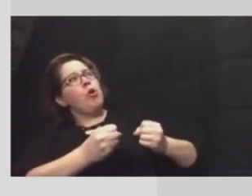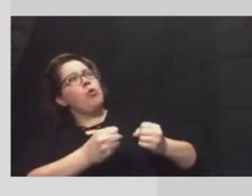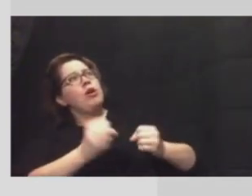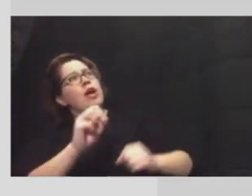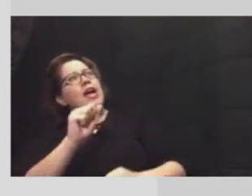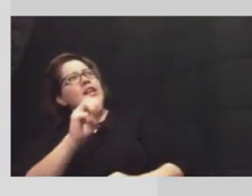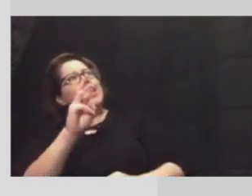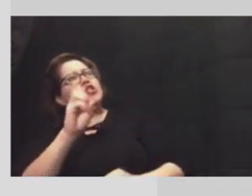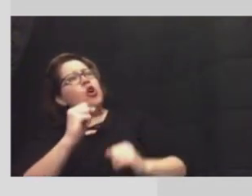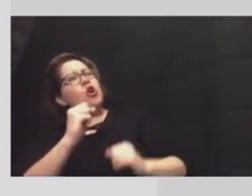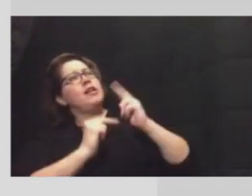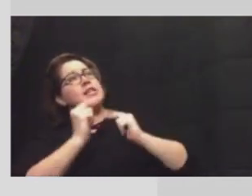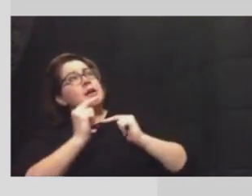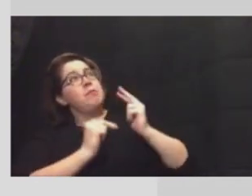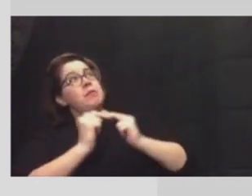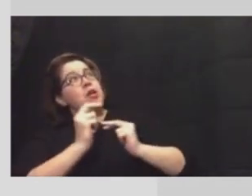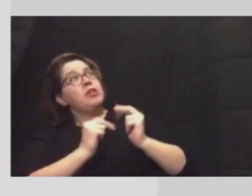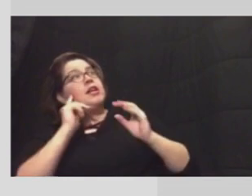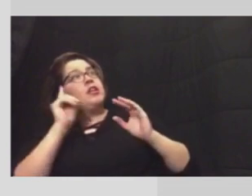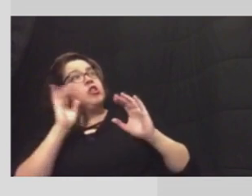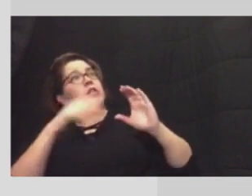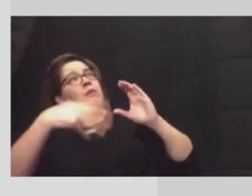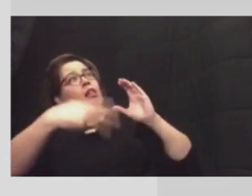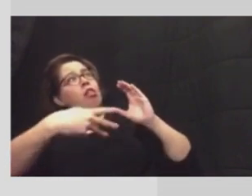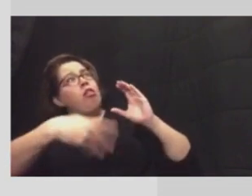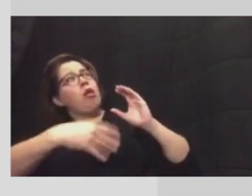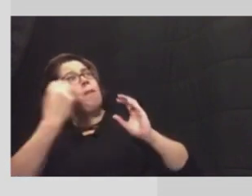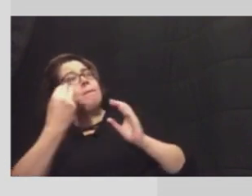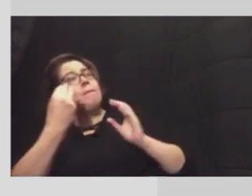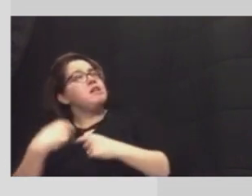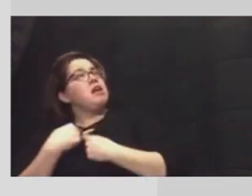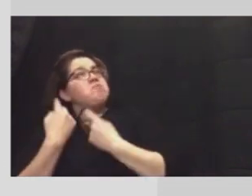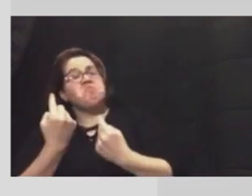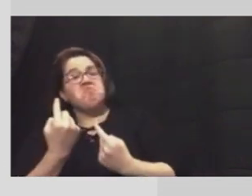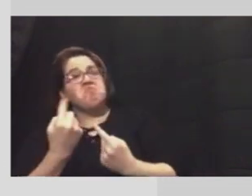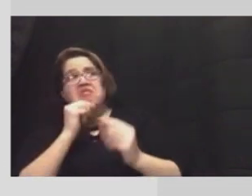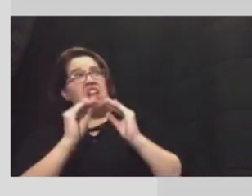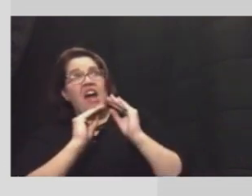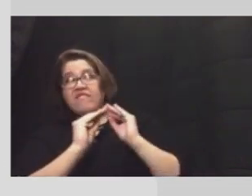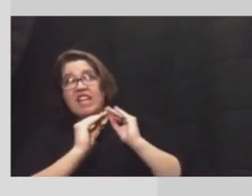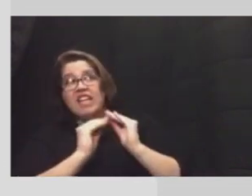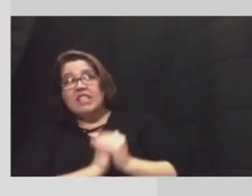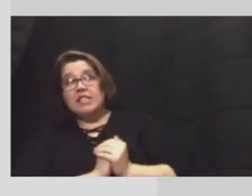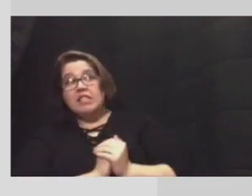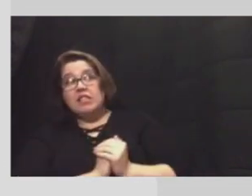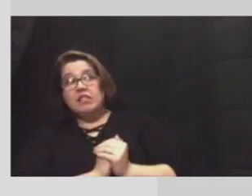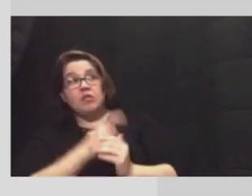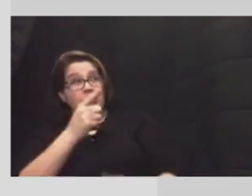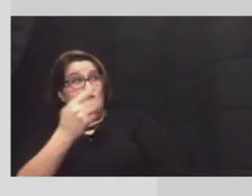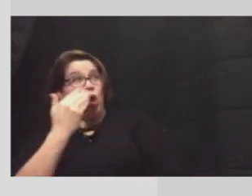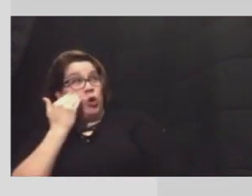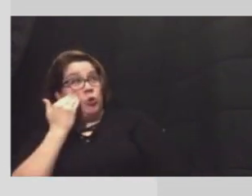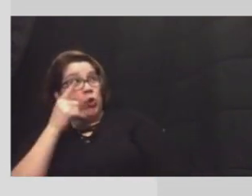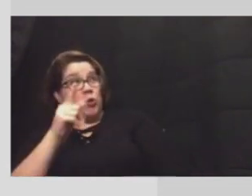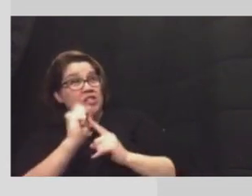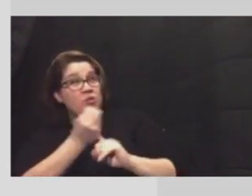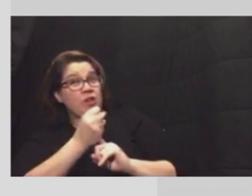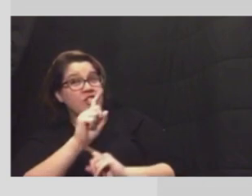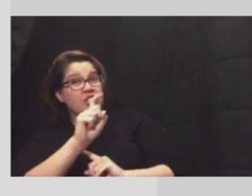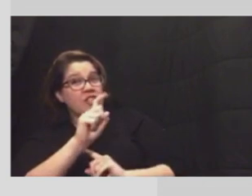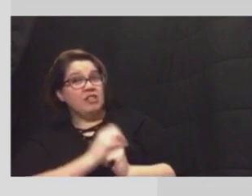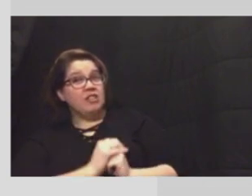we apparently it's been leaking since monday and hasn't been fixed are you familiar with this situation